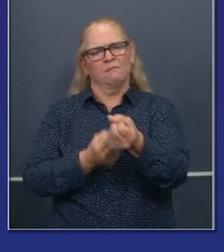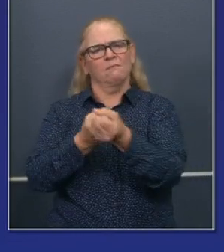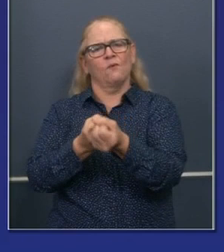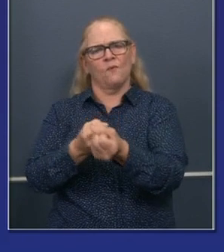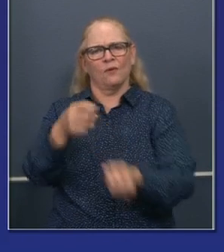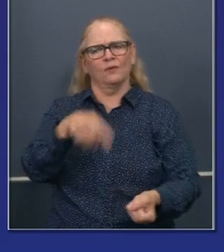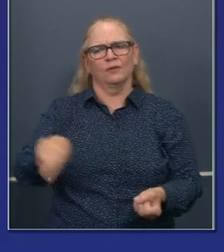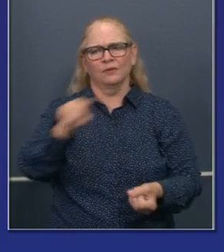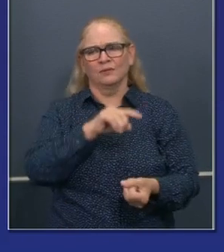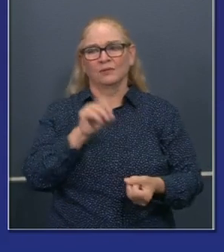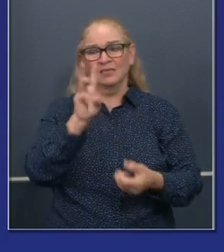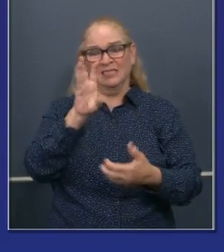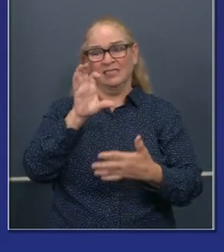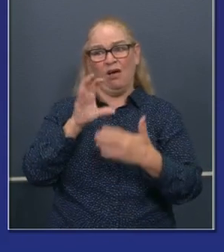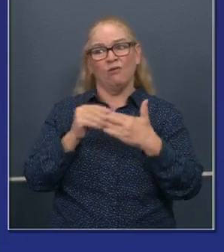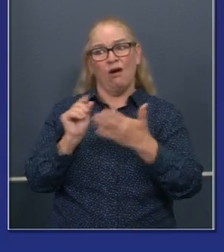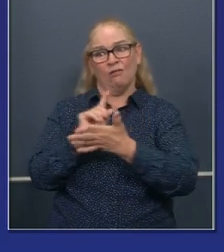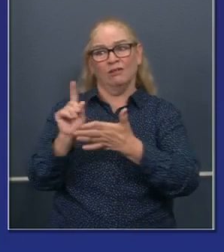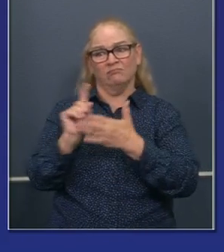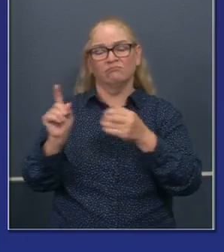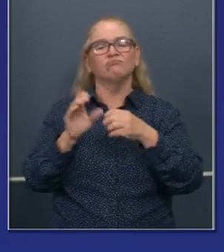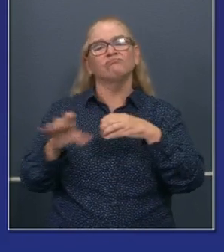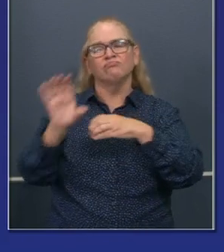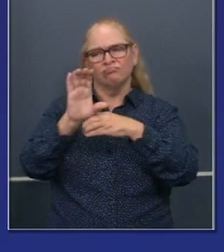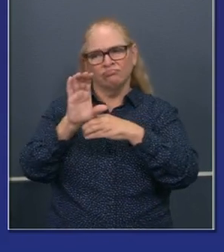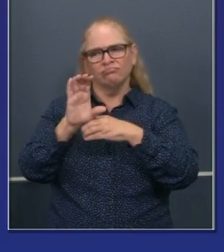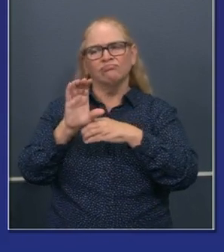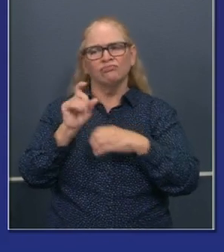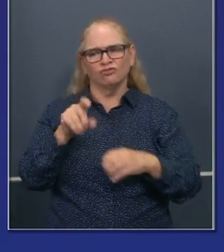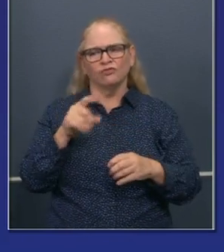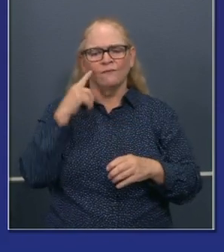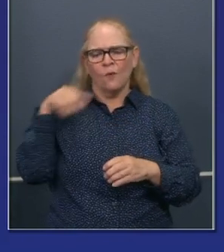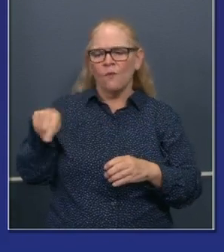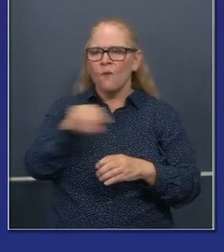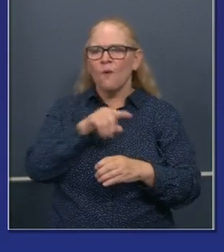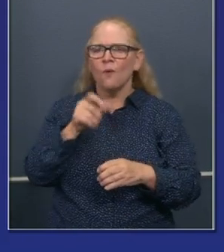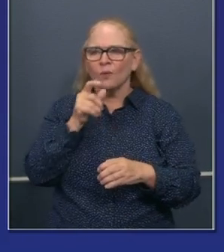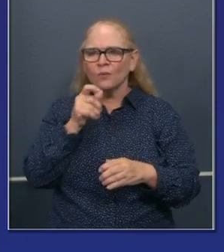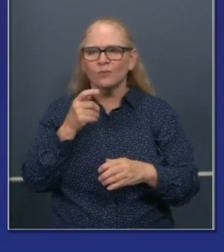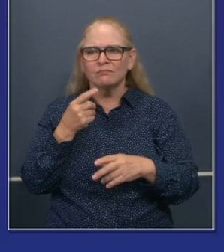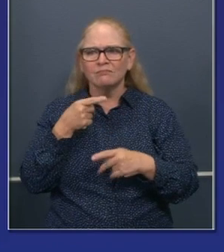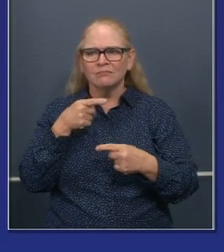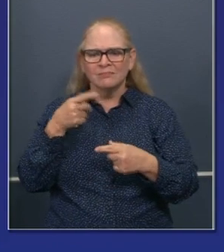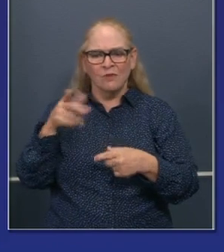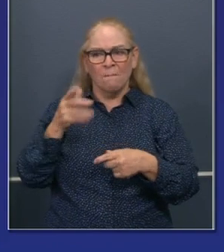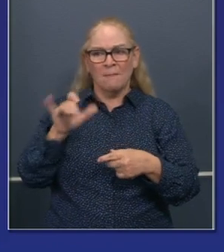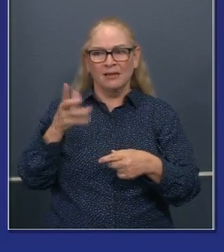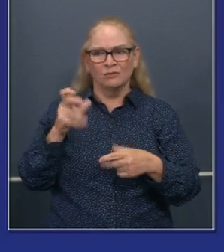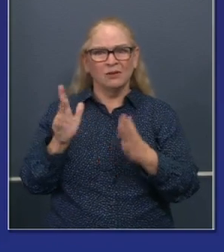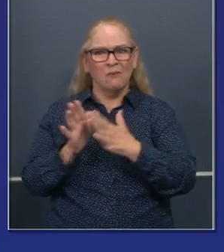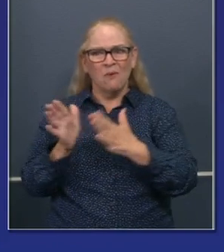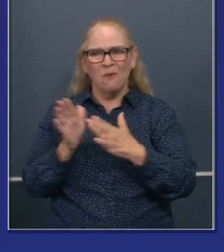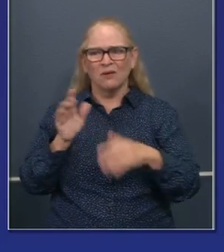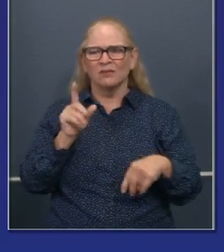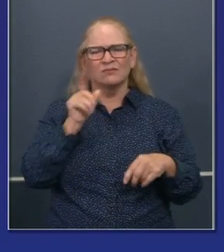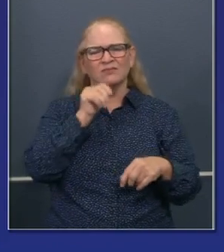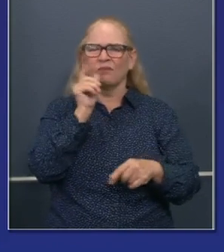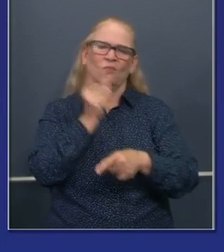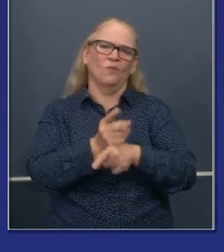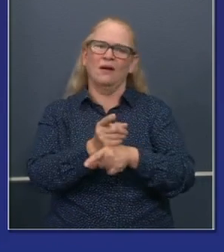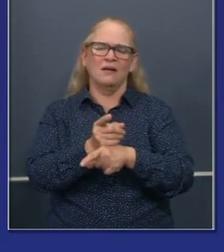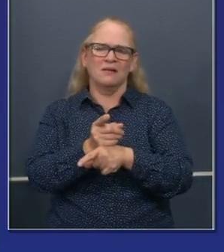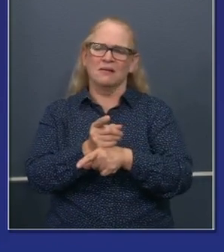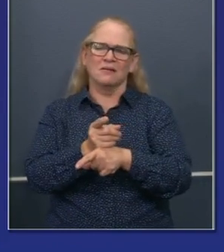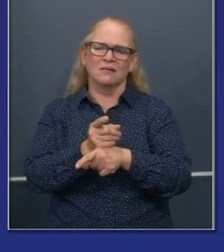$600, uh, additional contributions on a weekly basis to your paycheck. That's nonsense. And by the way, overwhelming majority